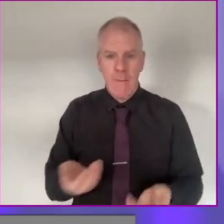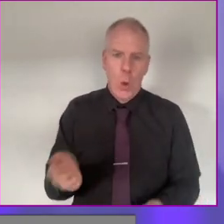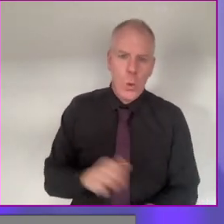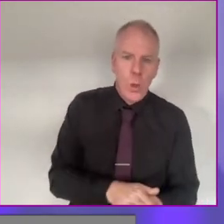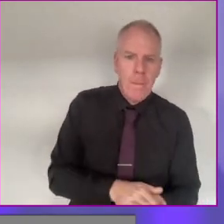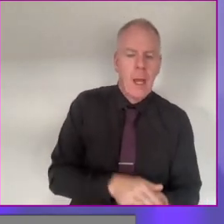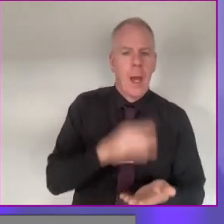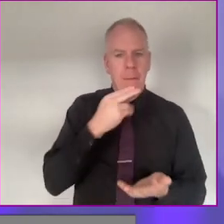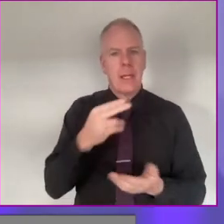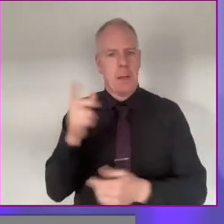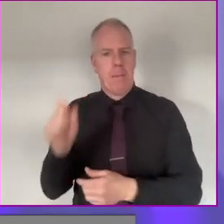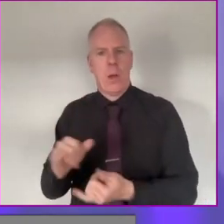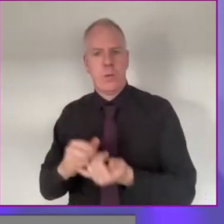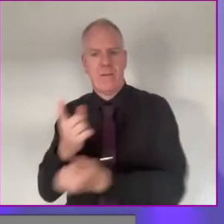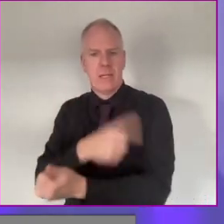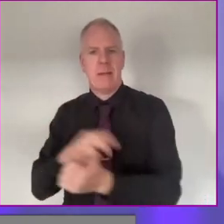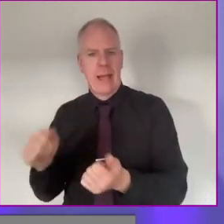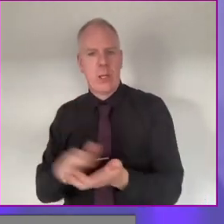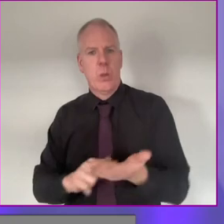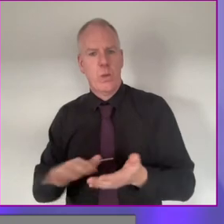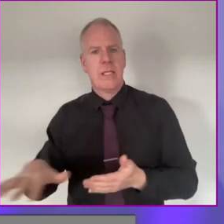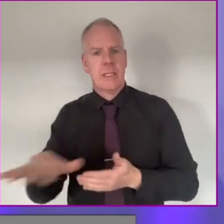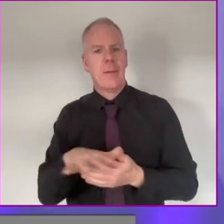somebody with disability can use those spaces.